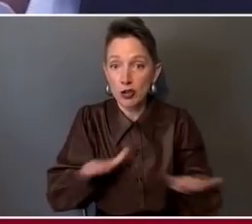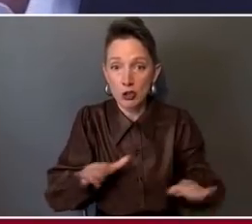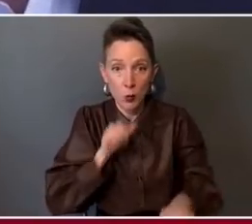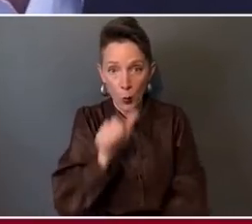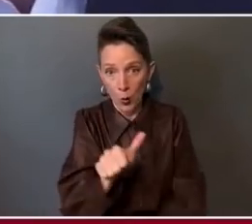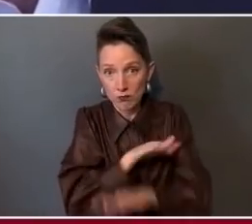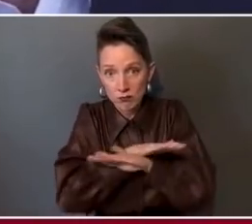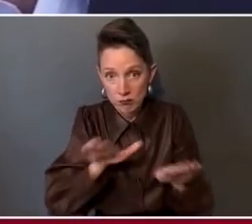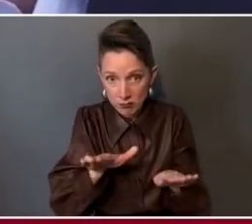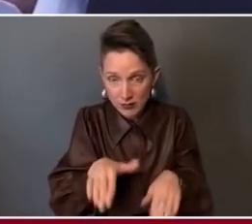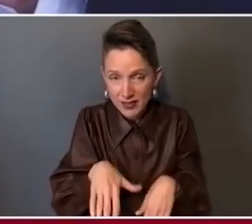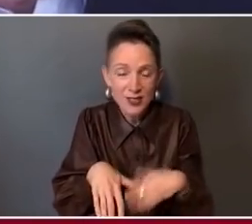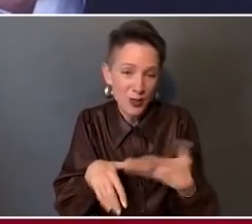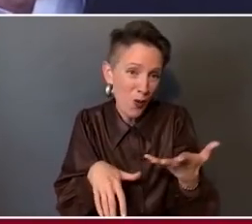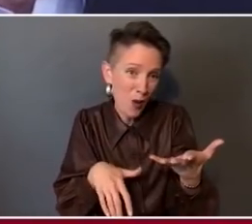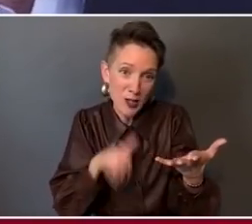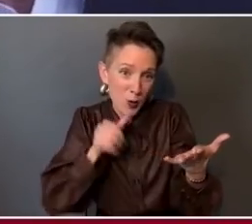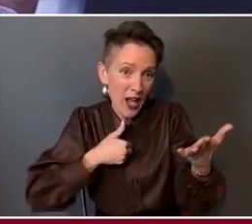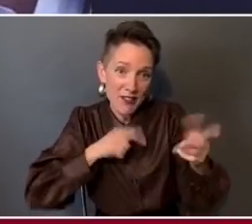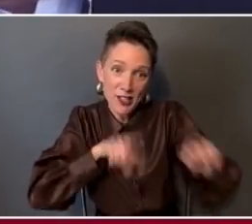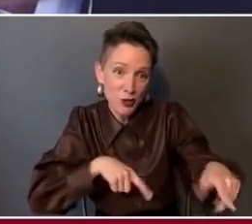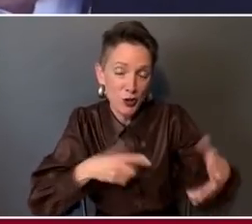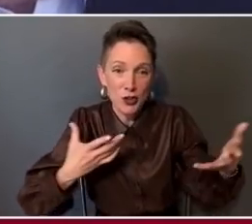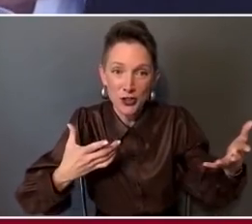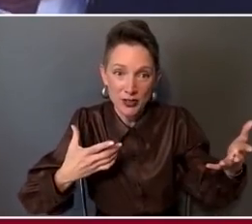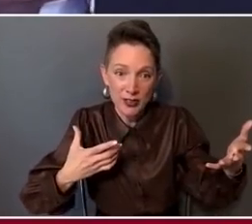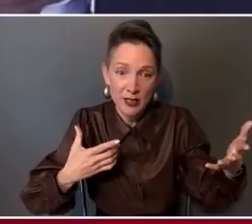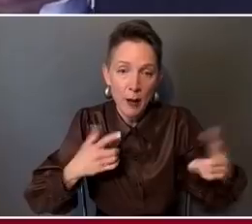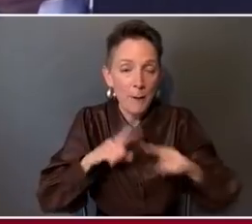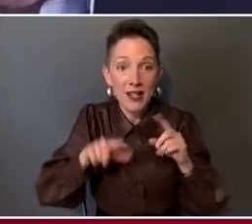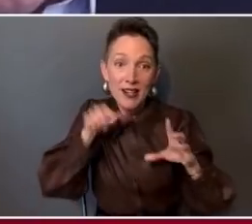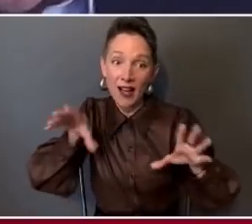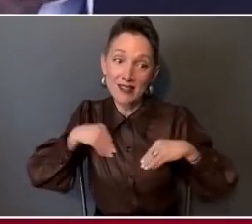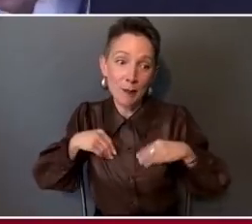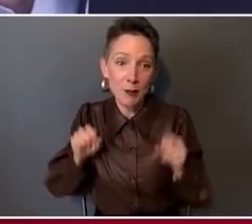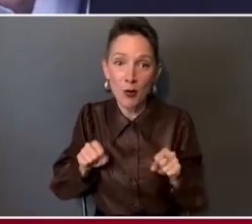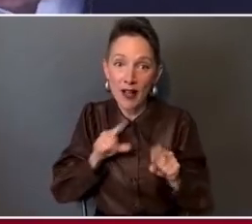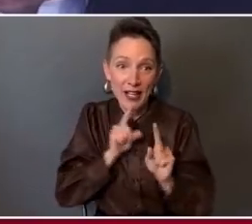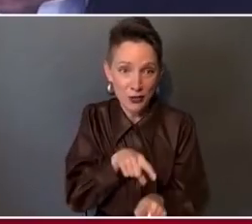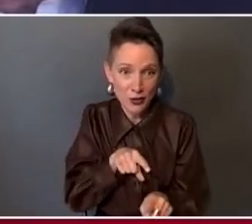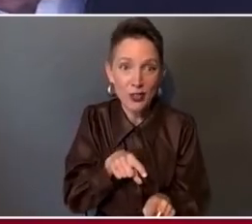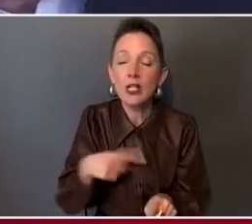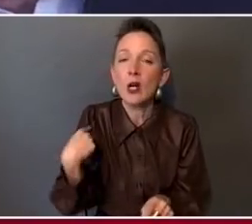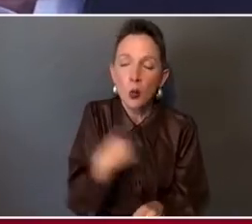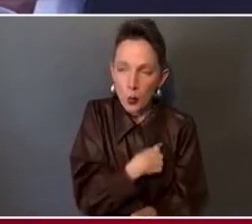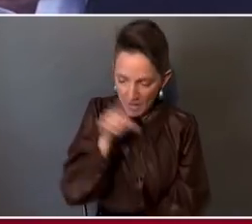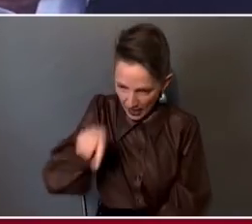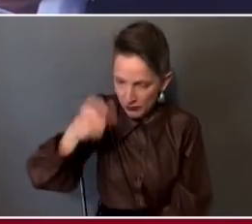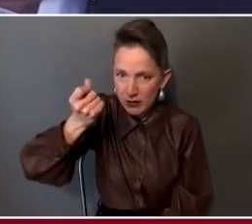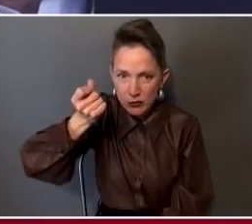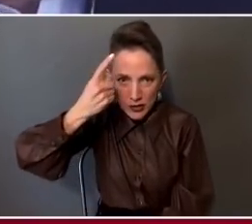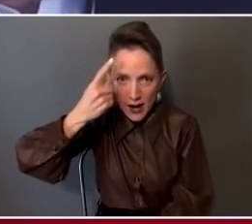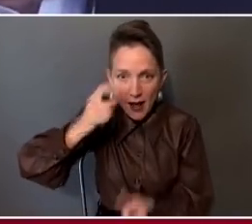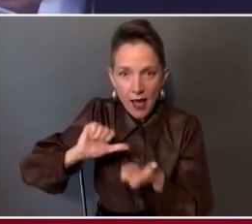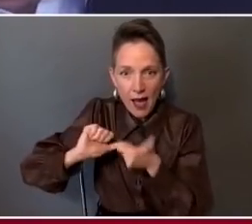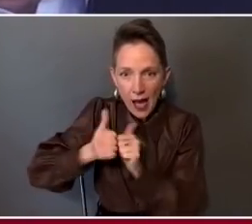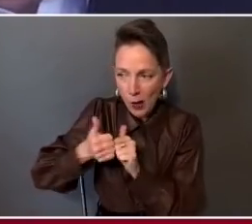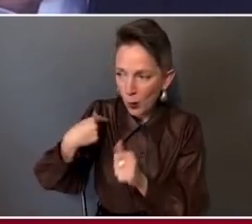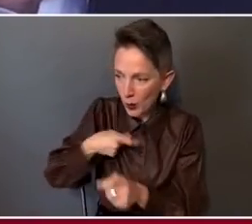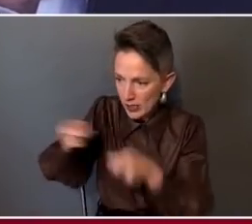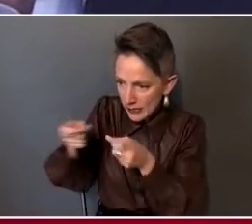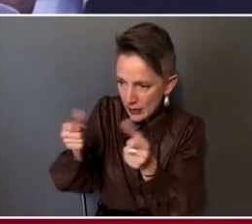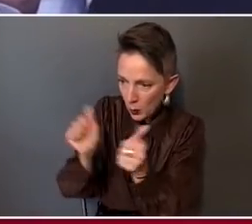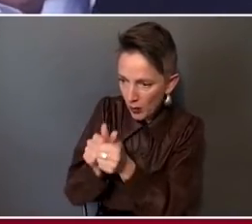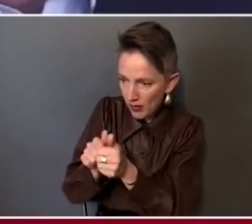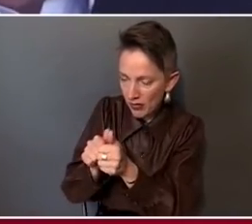question. I don't have an answer for that. But that's not an acceptable answer. We need to better understand how do we deal with both